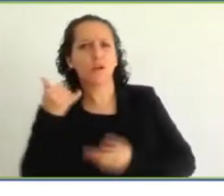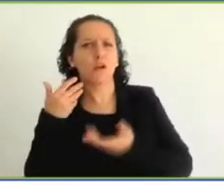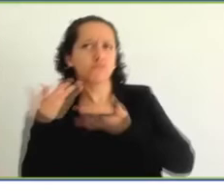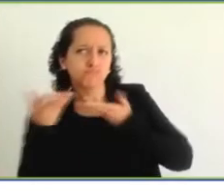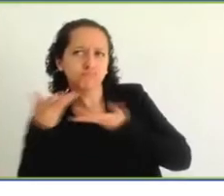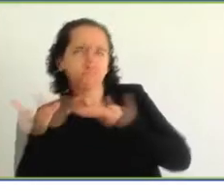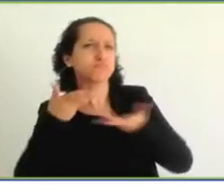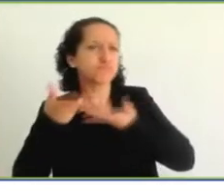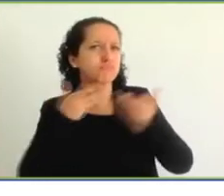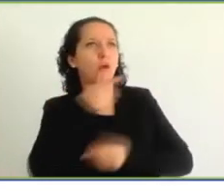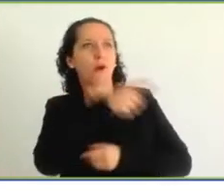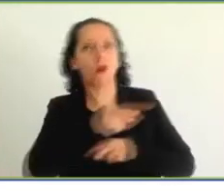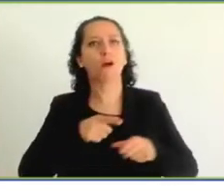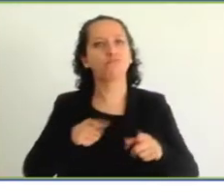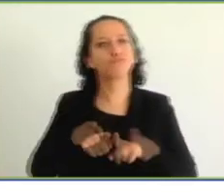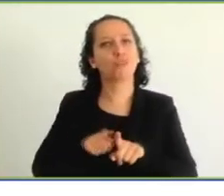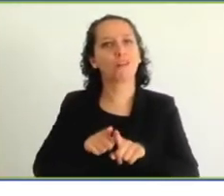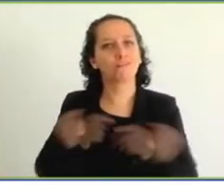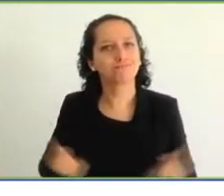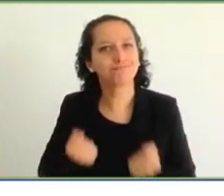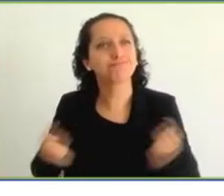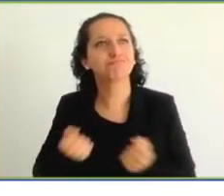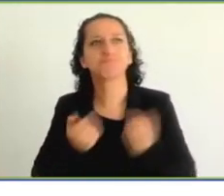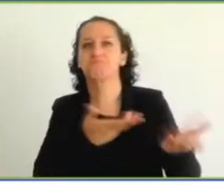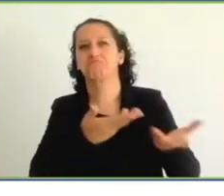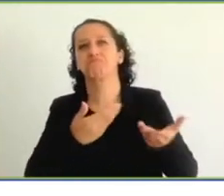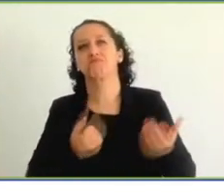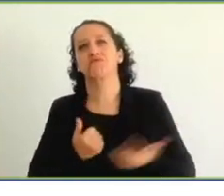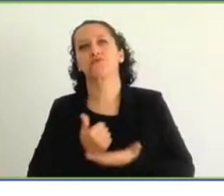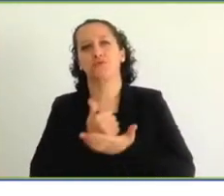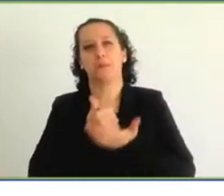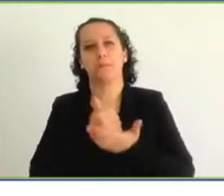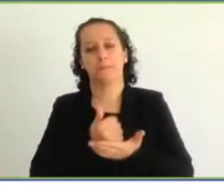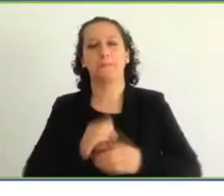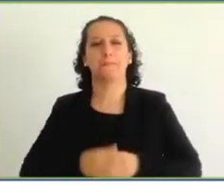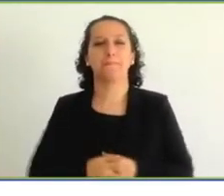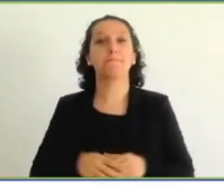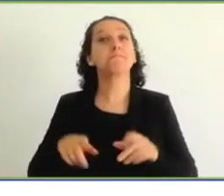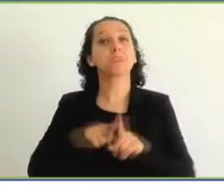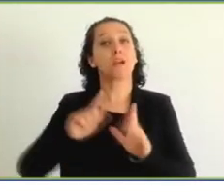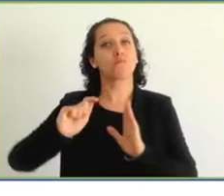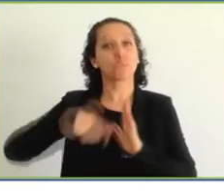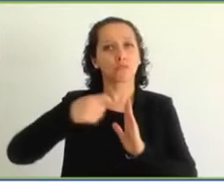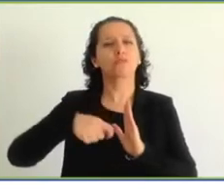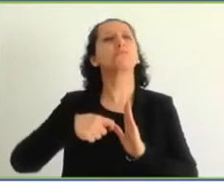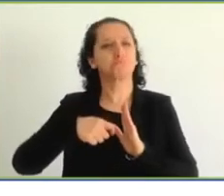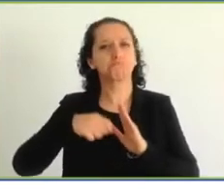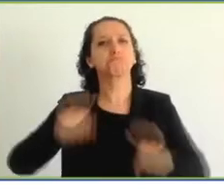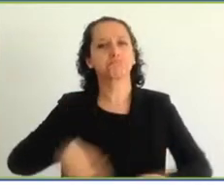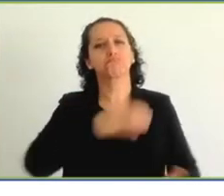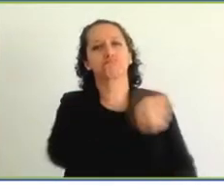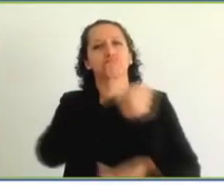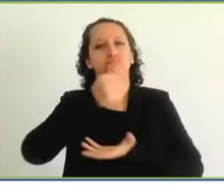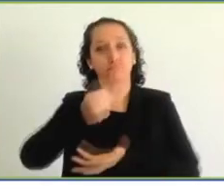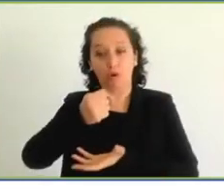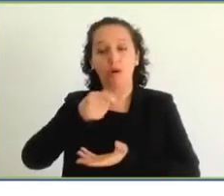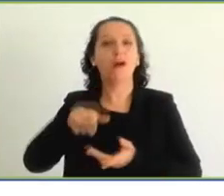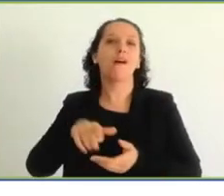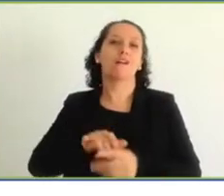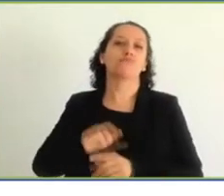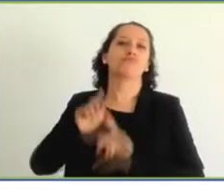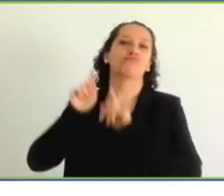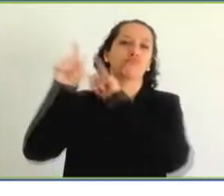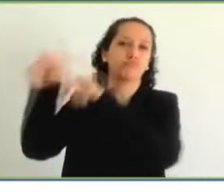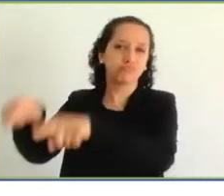us the financial assistance to go into Grenada to assist them. At the regional and global